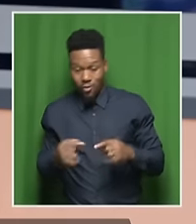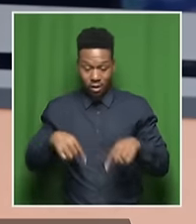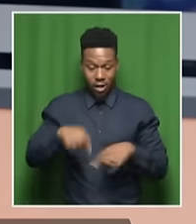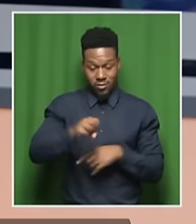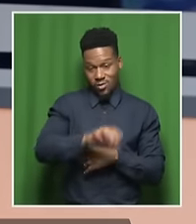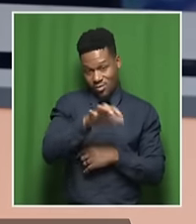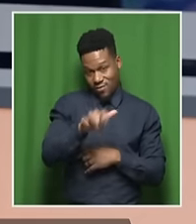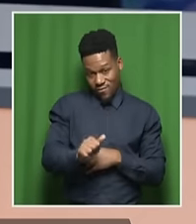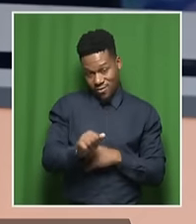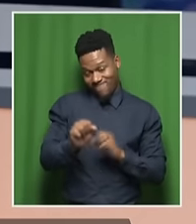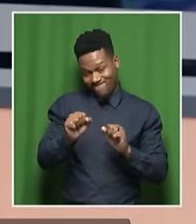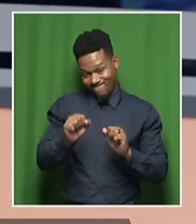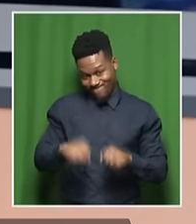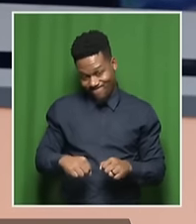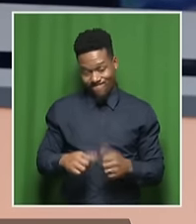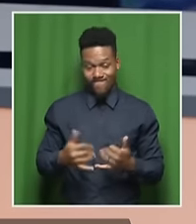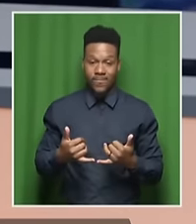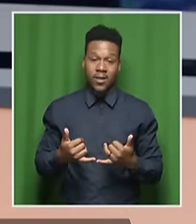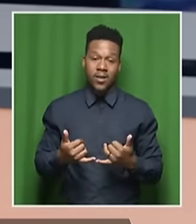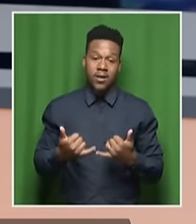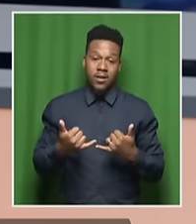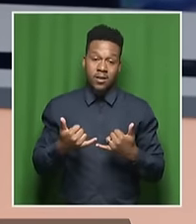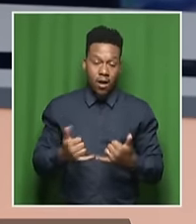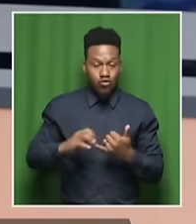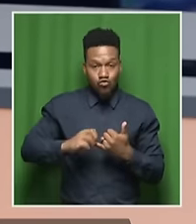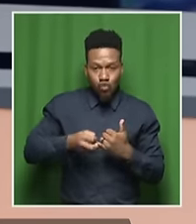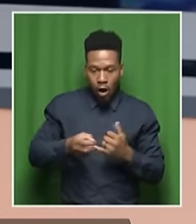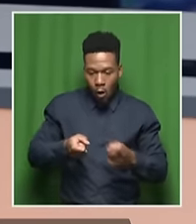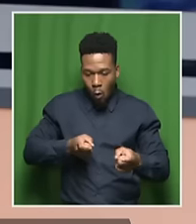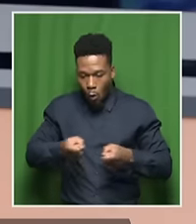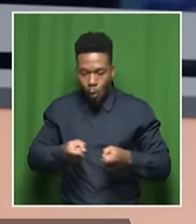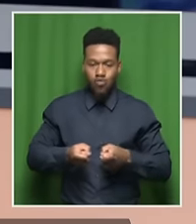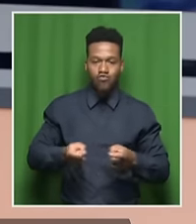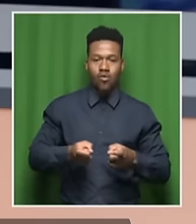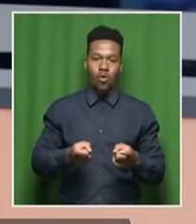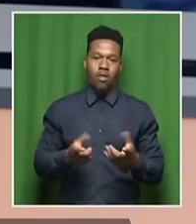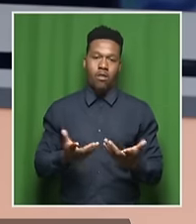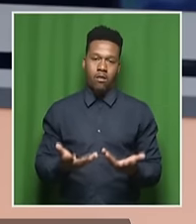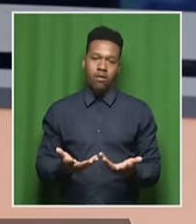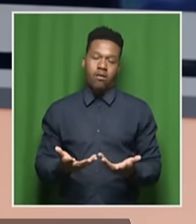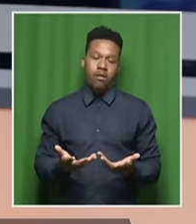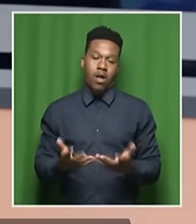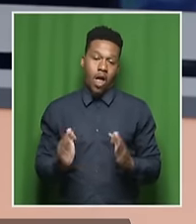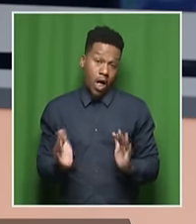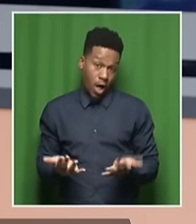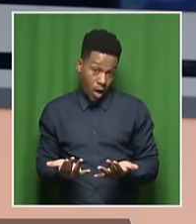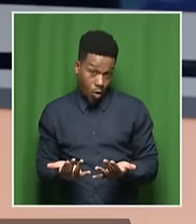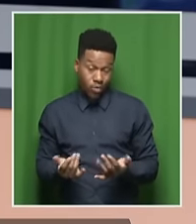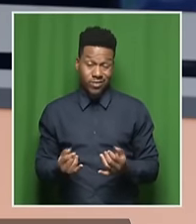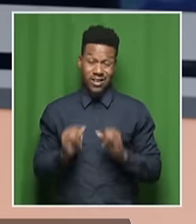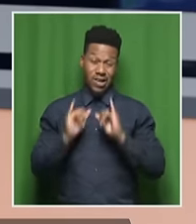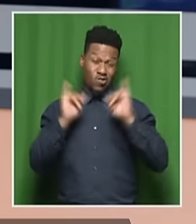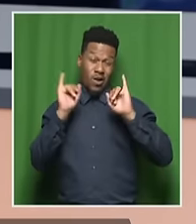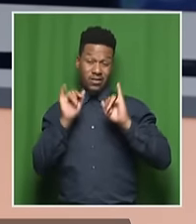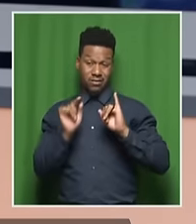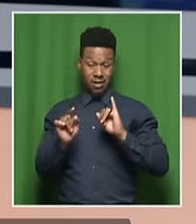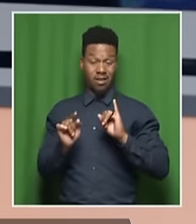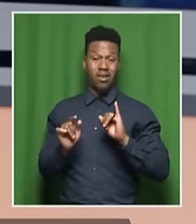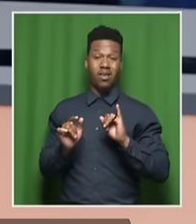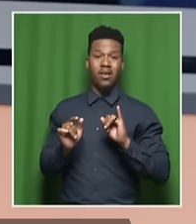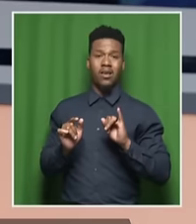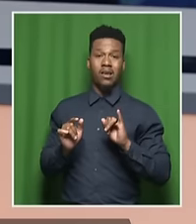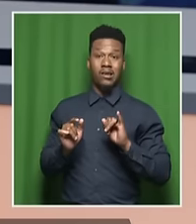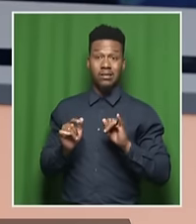find to get the situation under control and ensure that the crisis we find ourselves in doesn't escalate to something